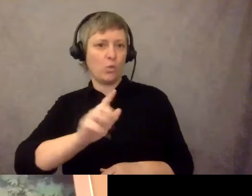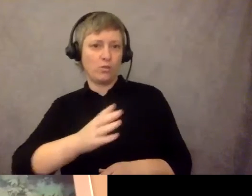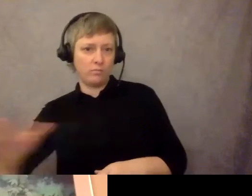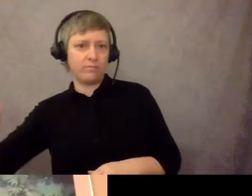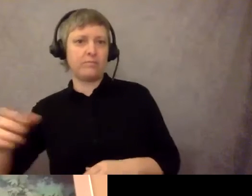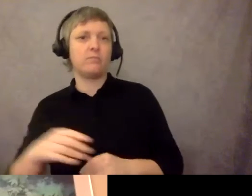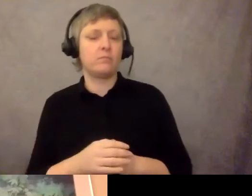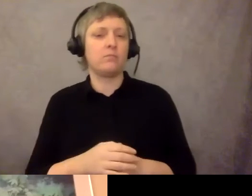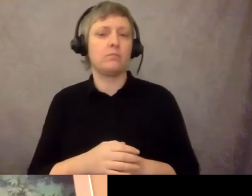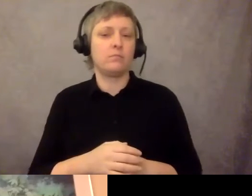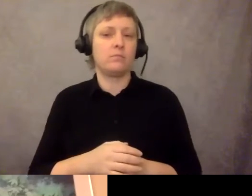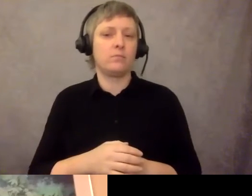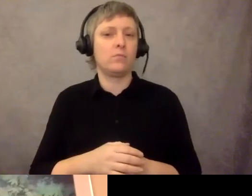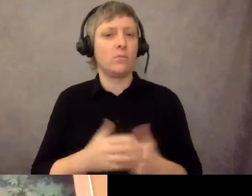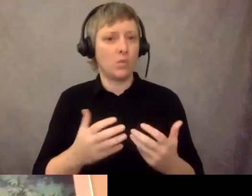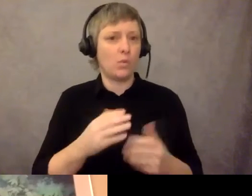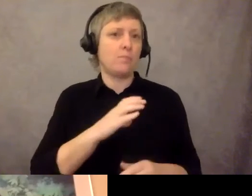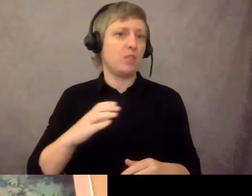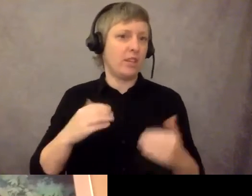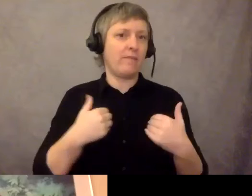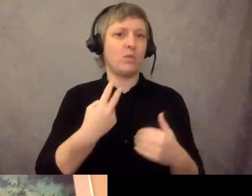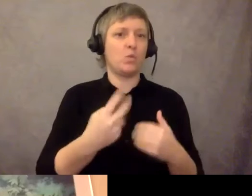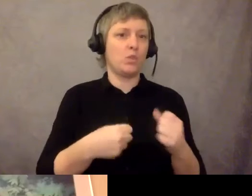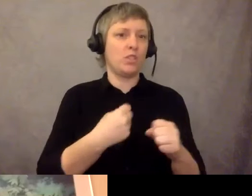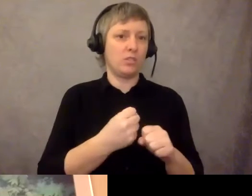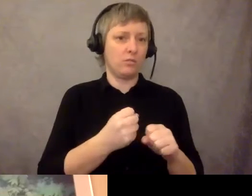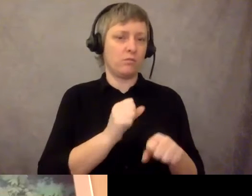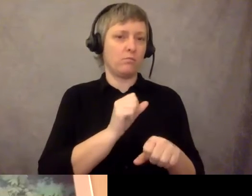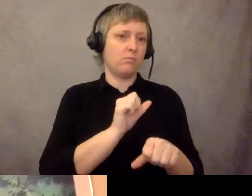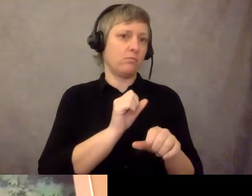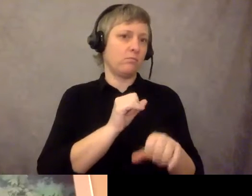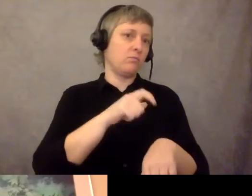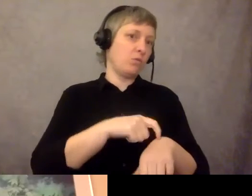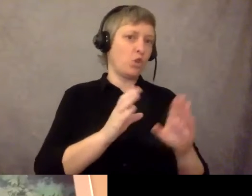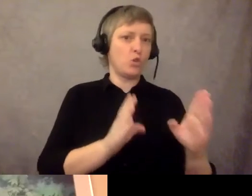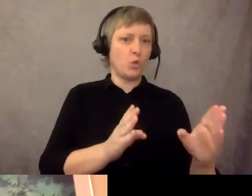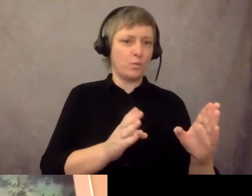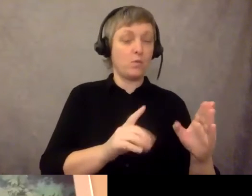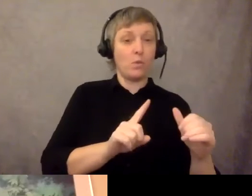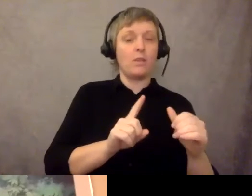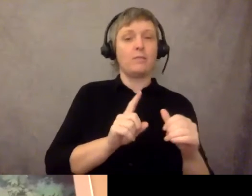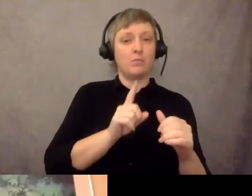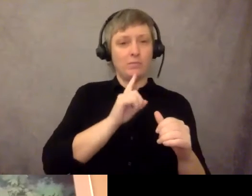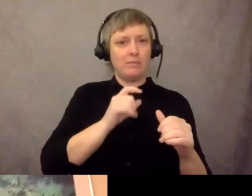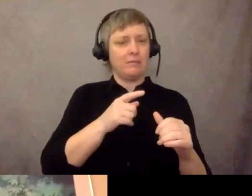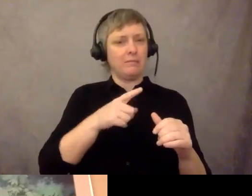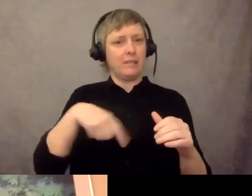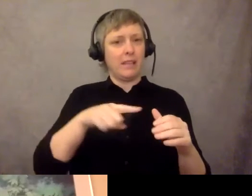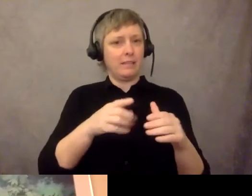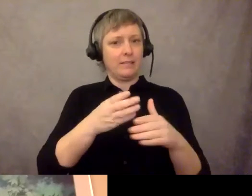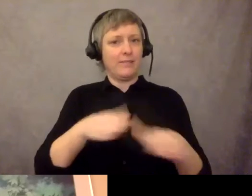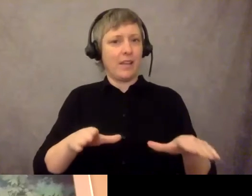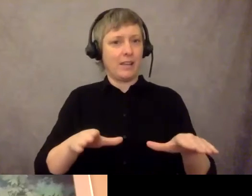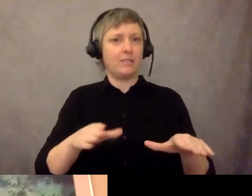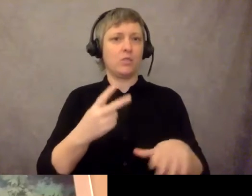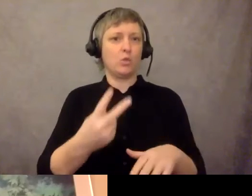divided their work into two parts. The first part, which they spent a fair amount of time of almost 18 months on was this.